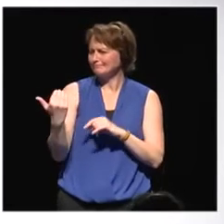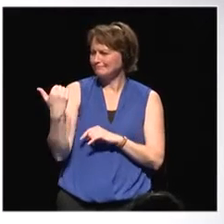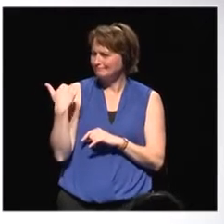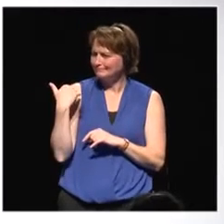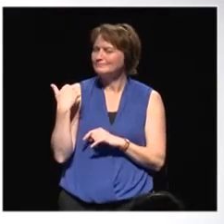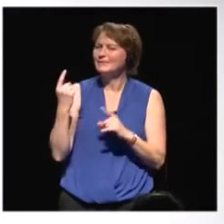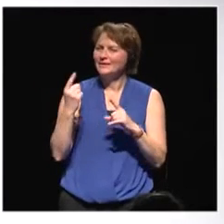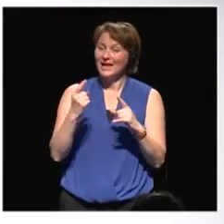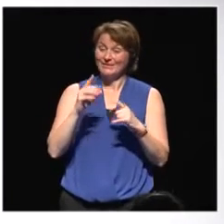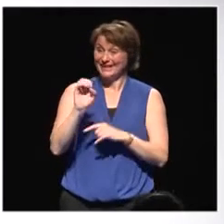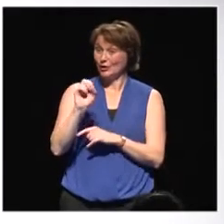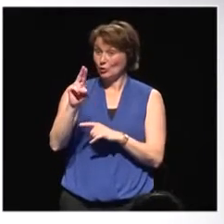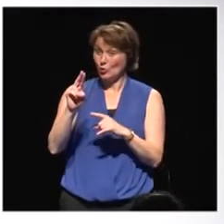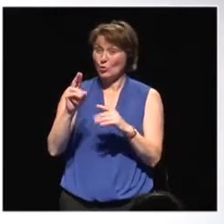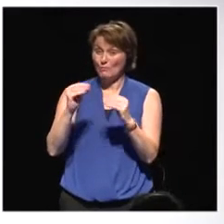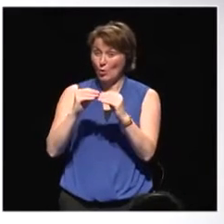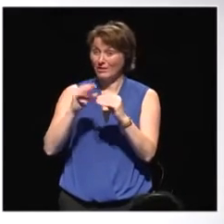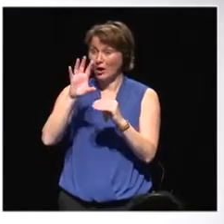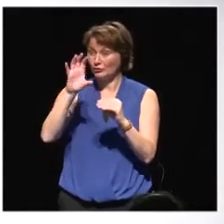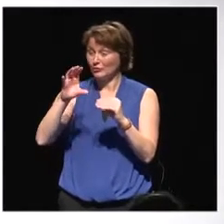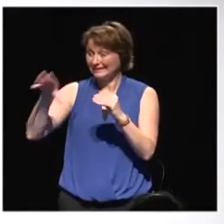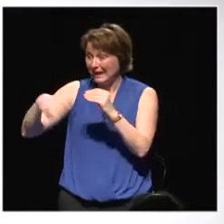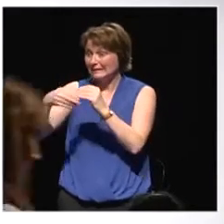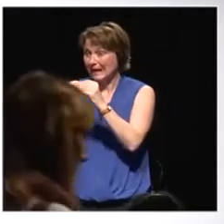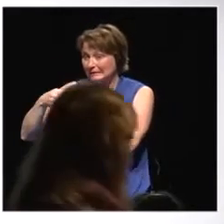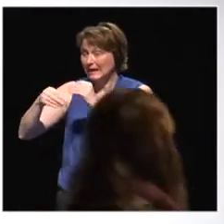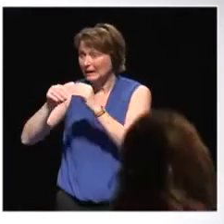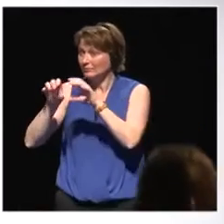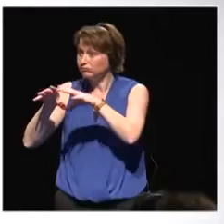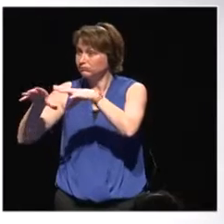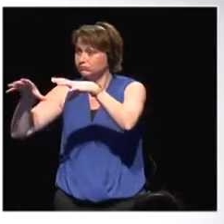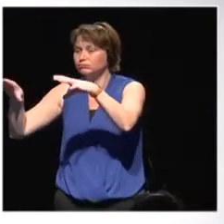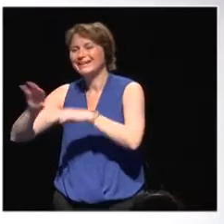of enlargement of the European Union towards the east of Europe.